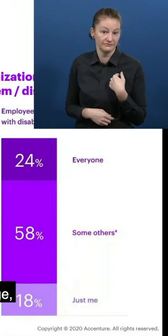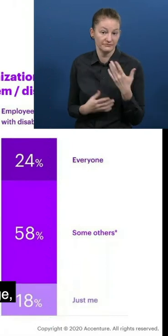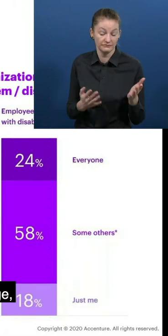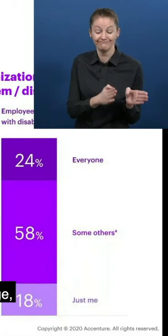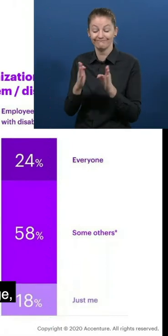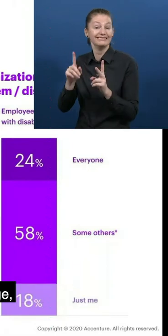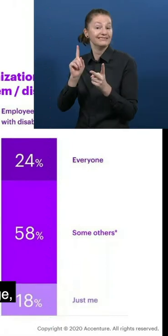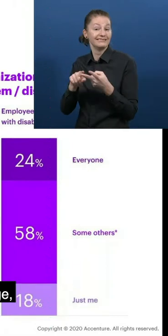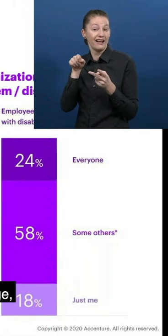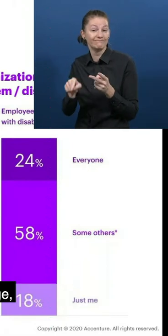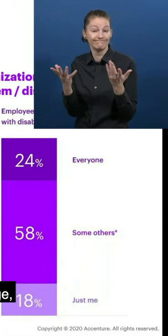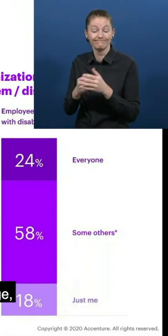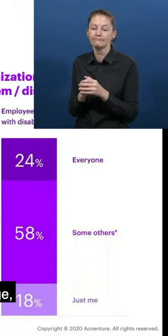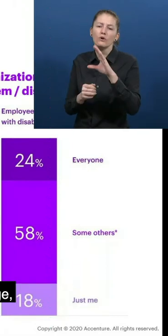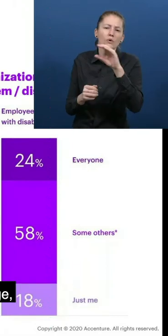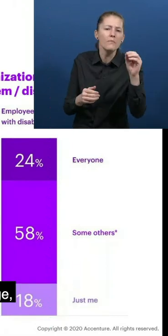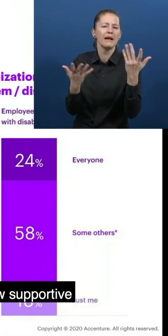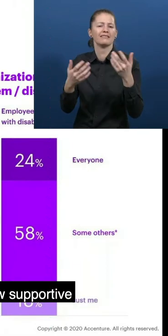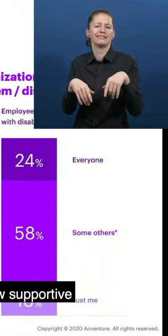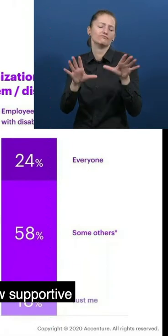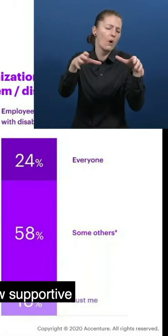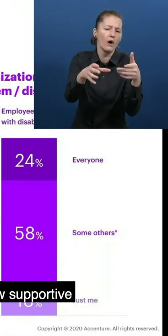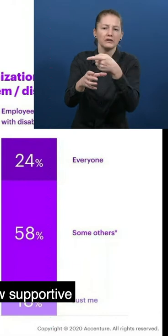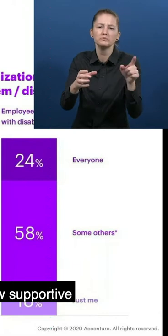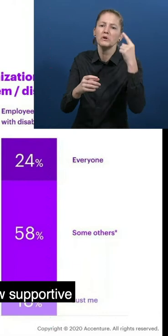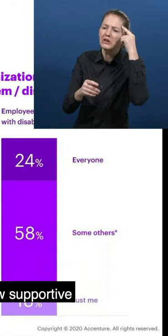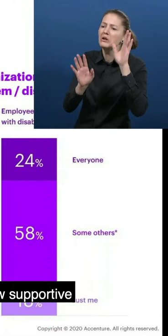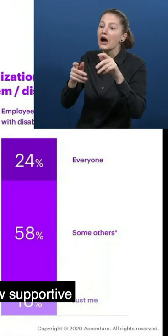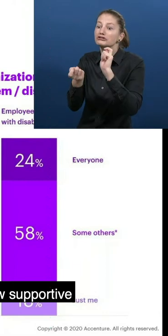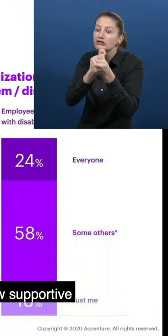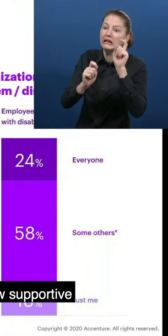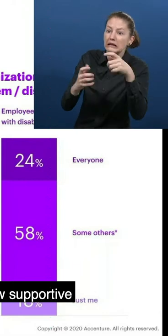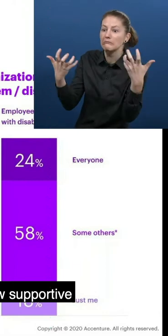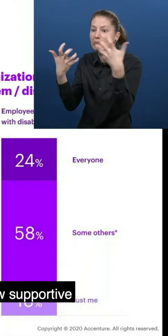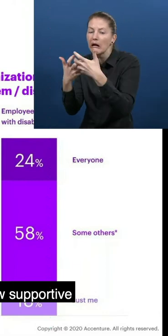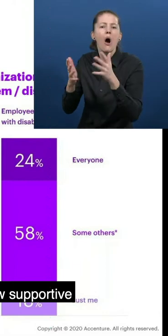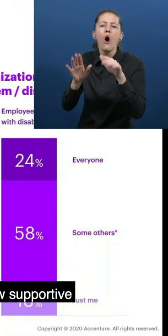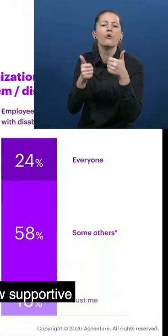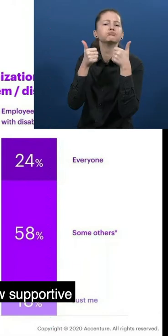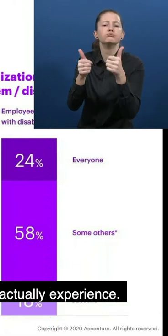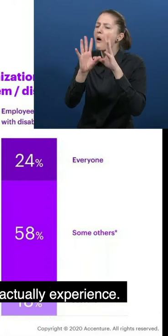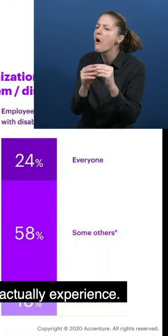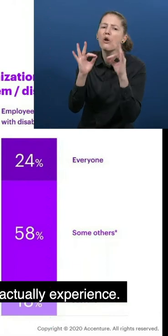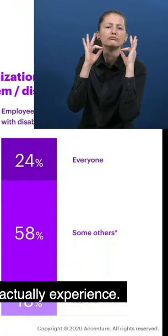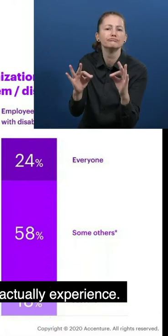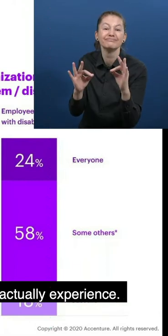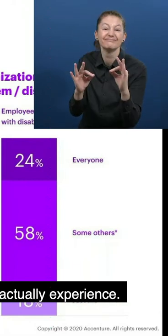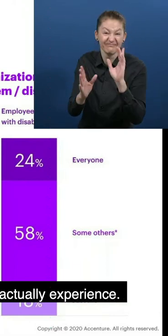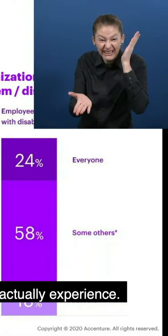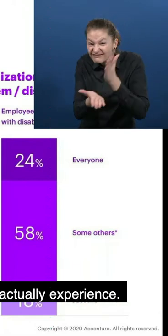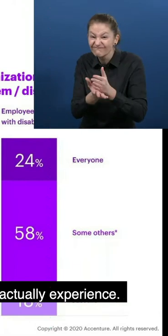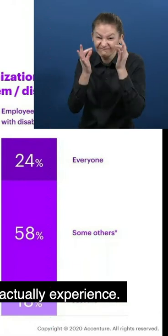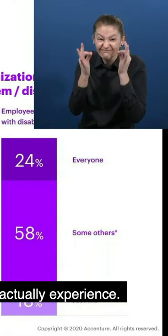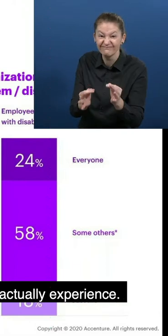is the lack of urgency to change, which is likely driven by the gap we uncovered in how supportive leaders believe their